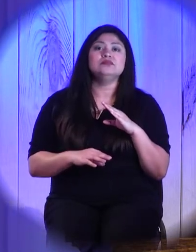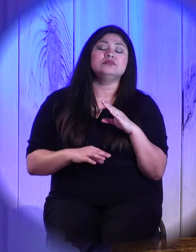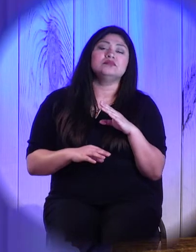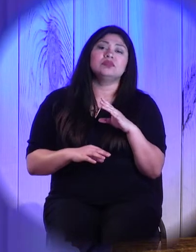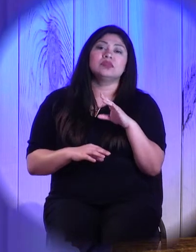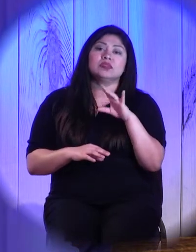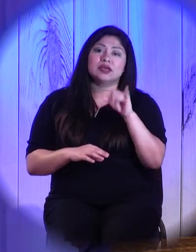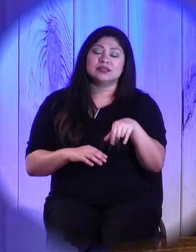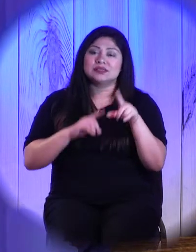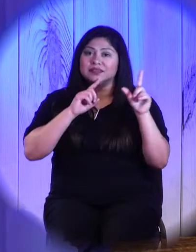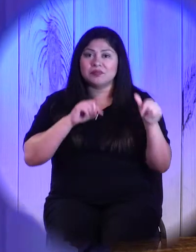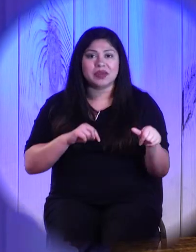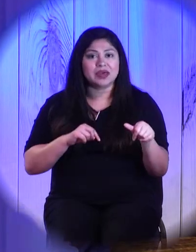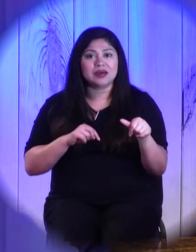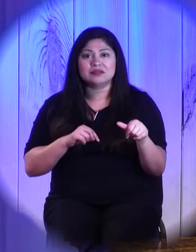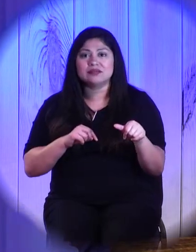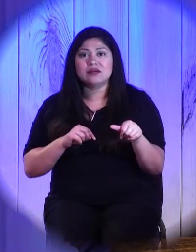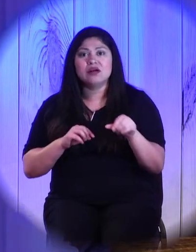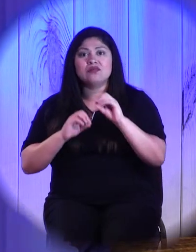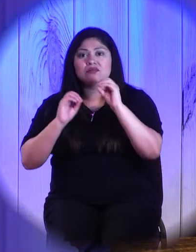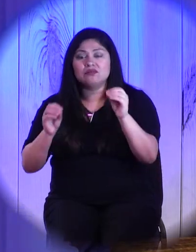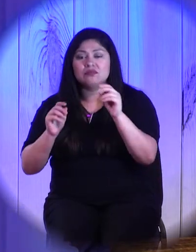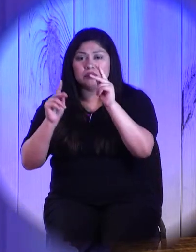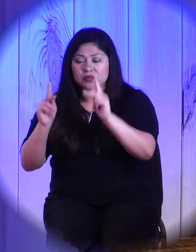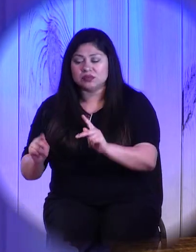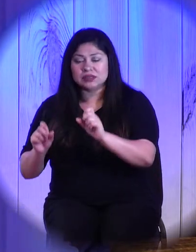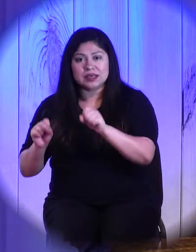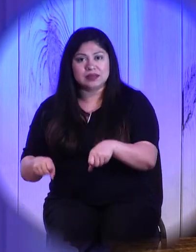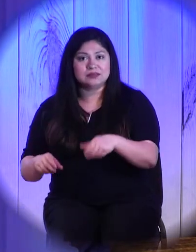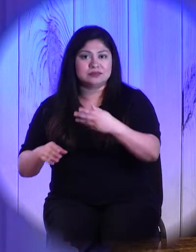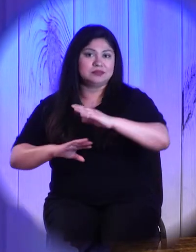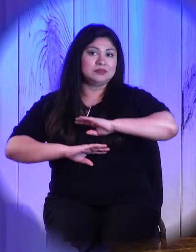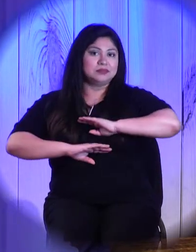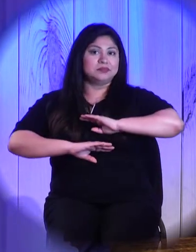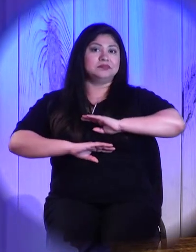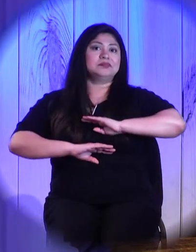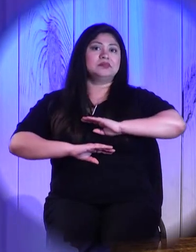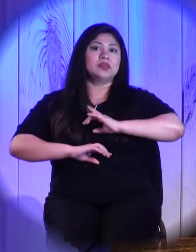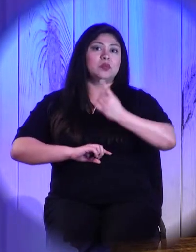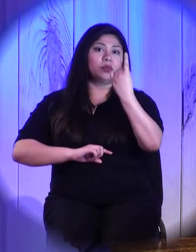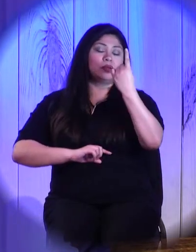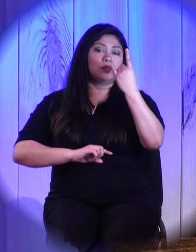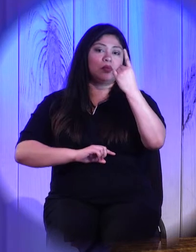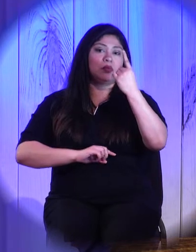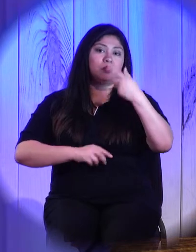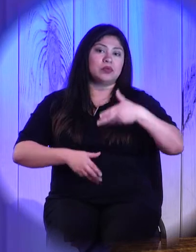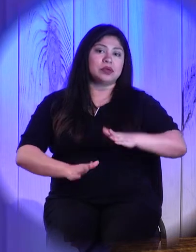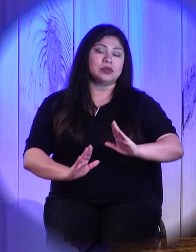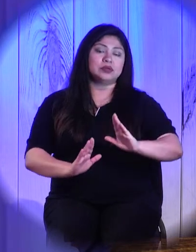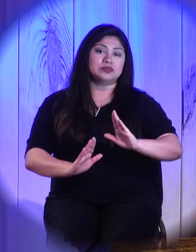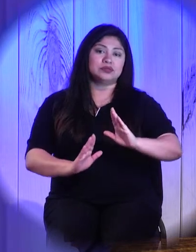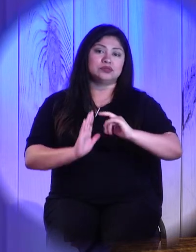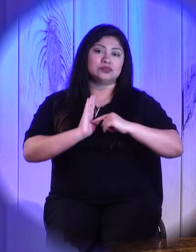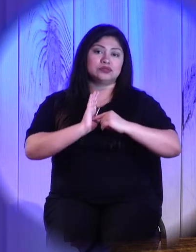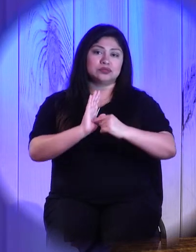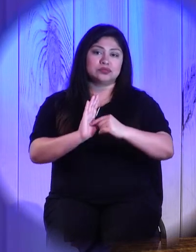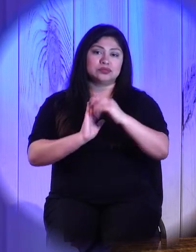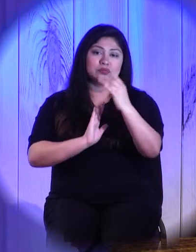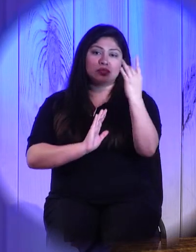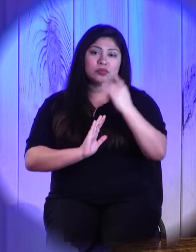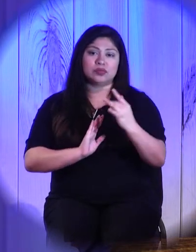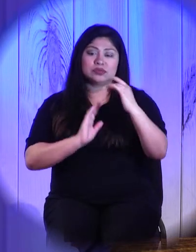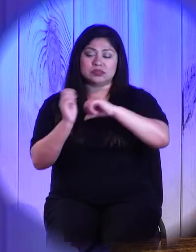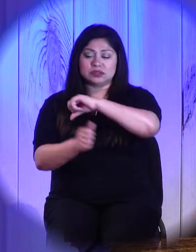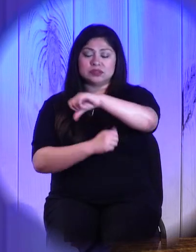demand that no person can meet. And so one of the ways we can show mercy to one another is just by recognizing that the